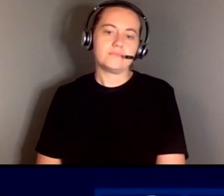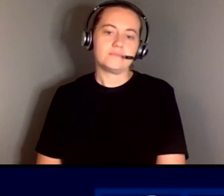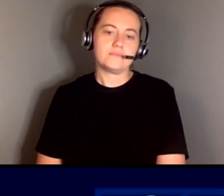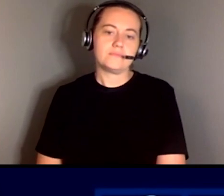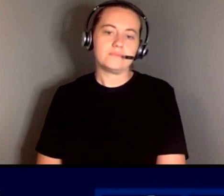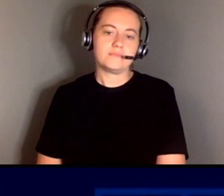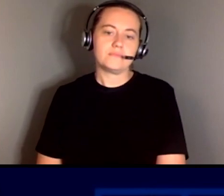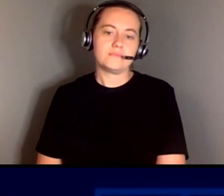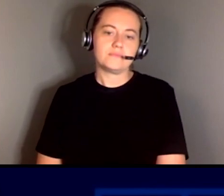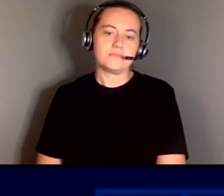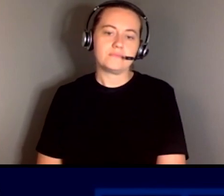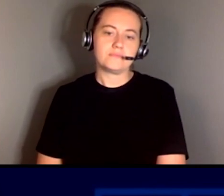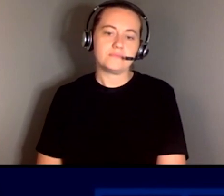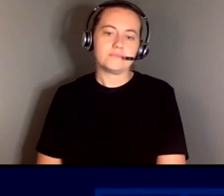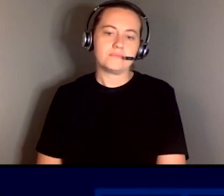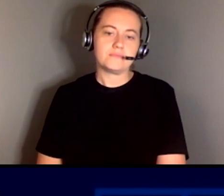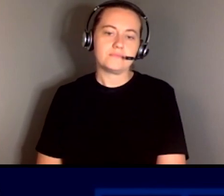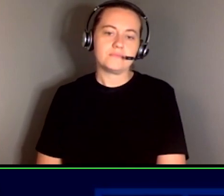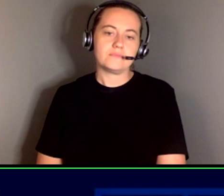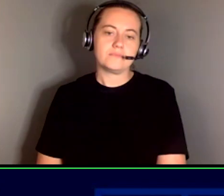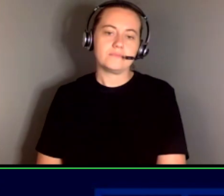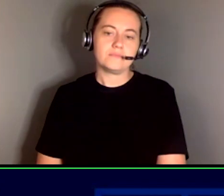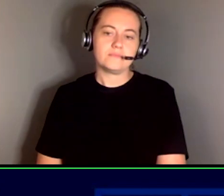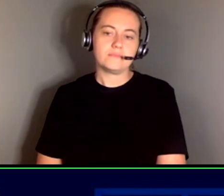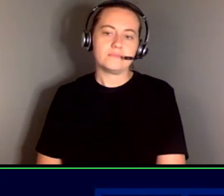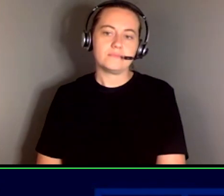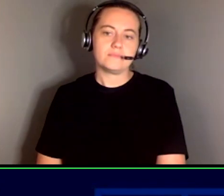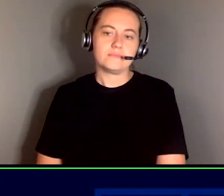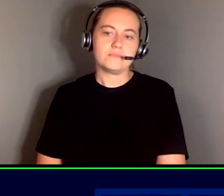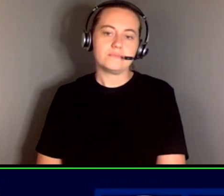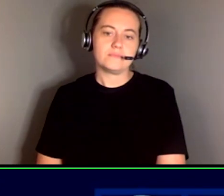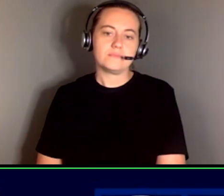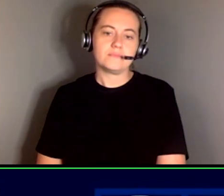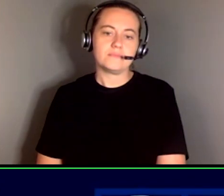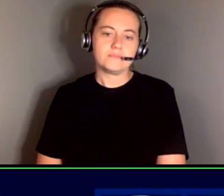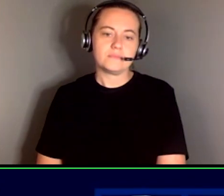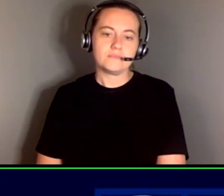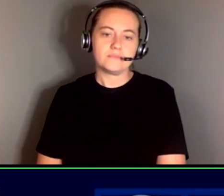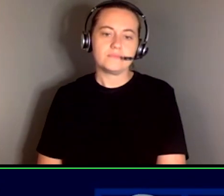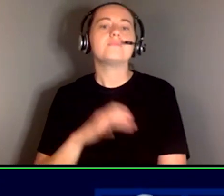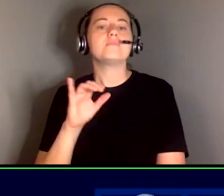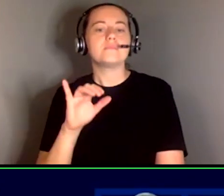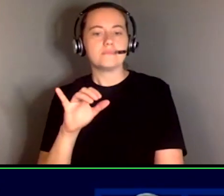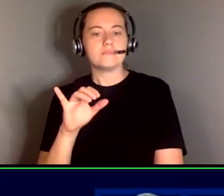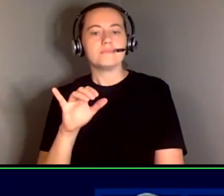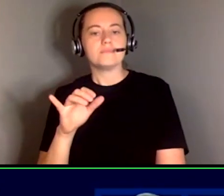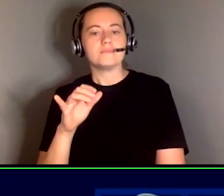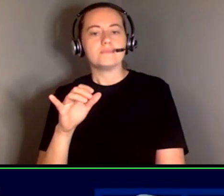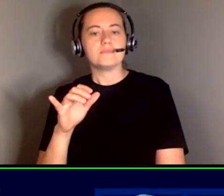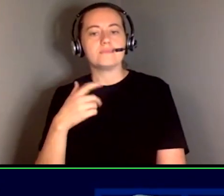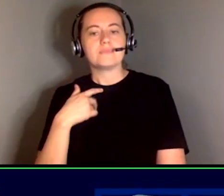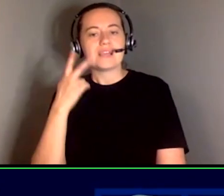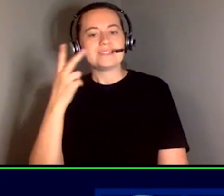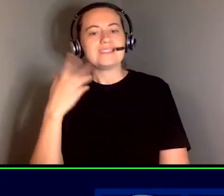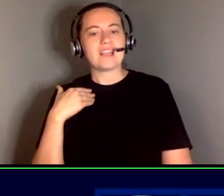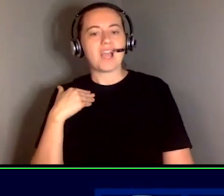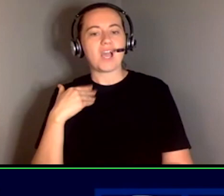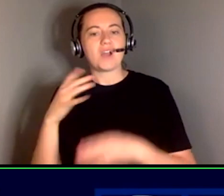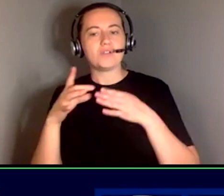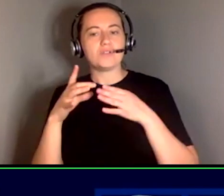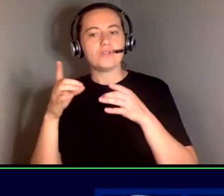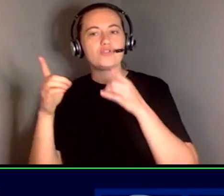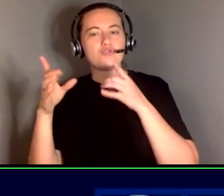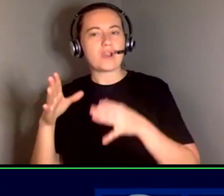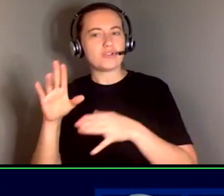so i see our director of human resources is right i think i have to